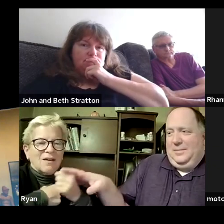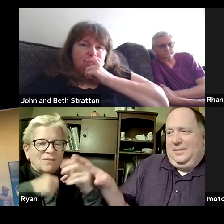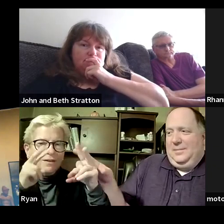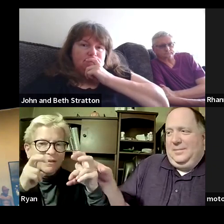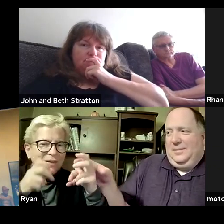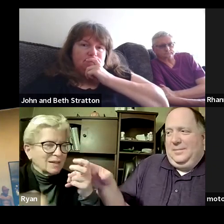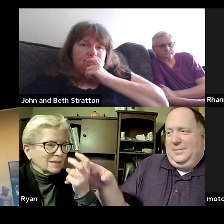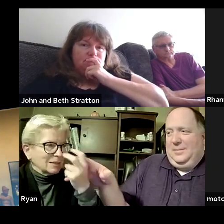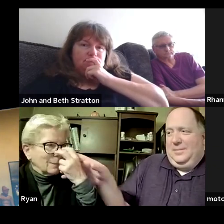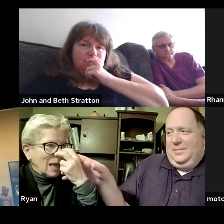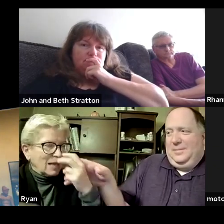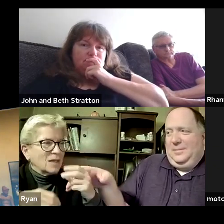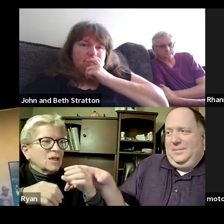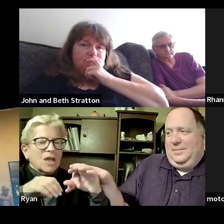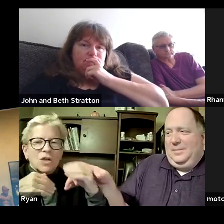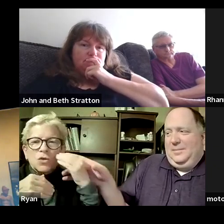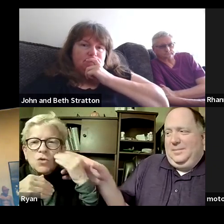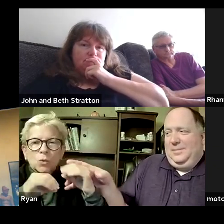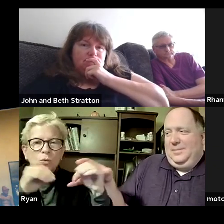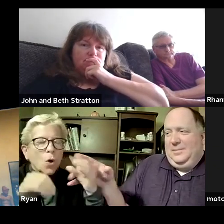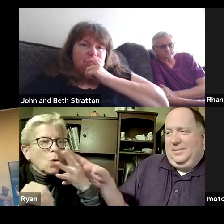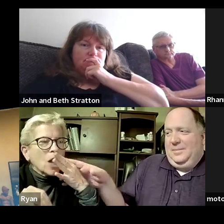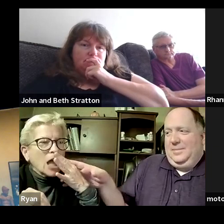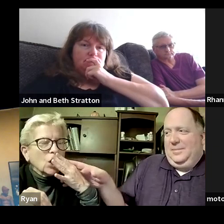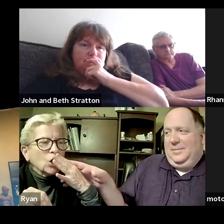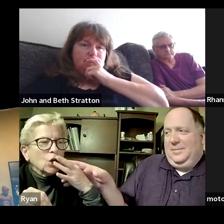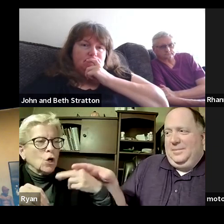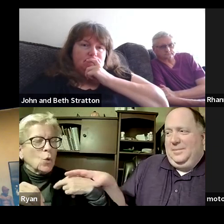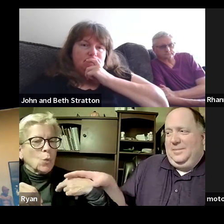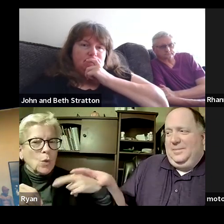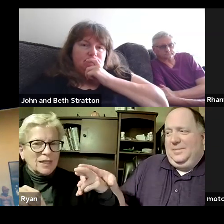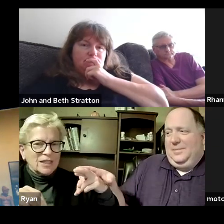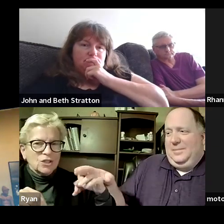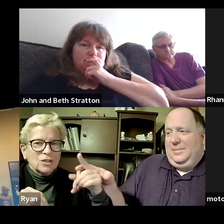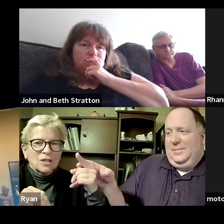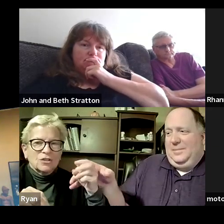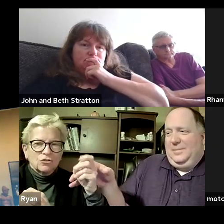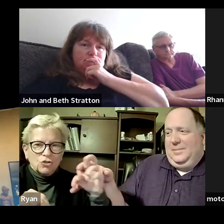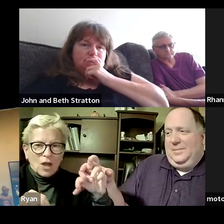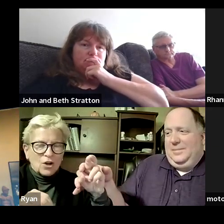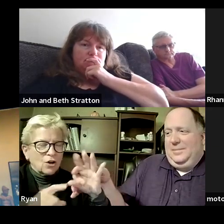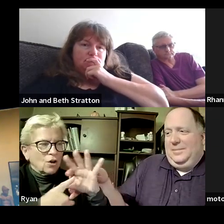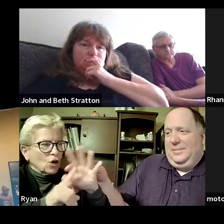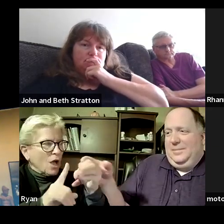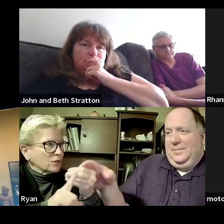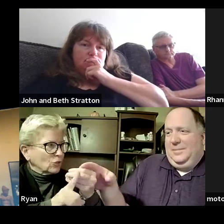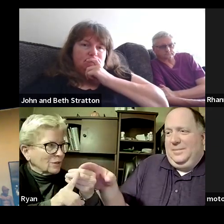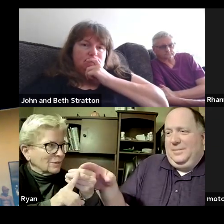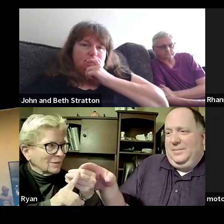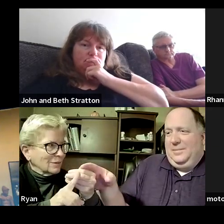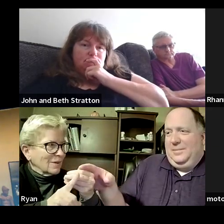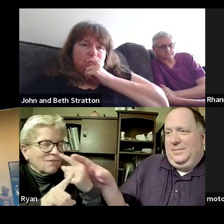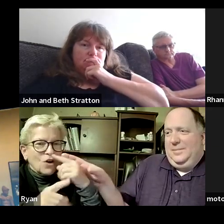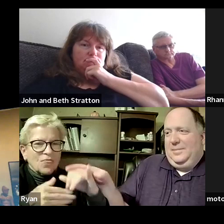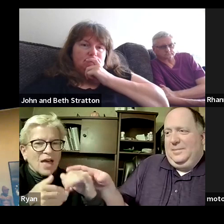color religion gender distance and culture and for that i am thankful